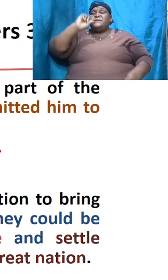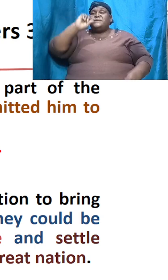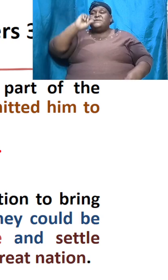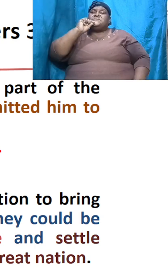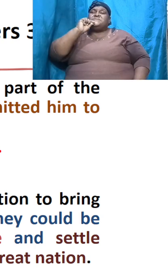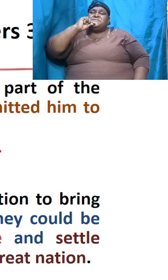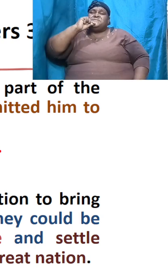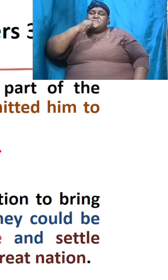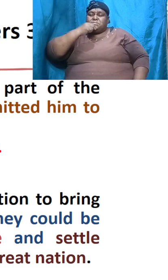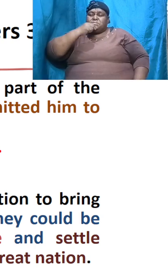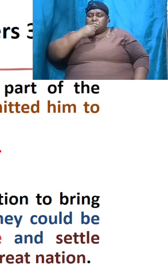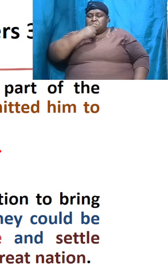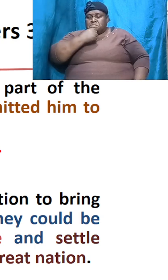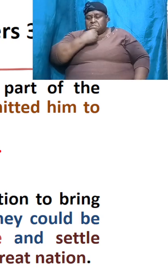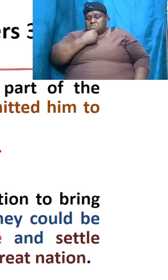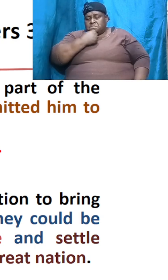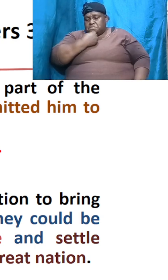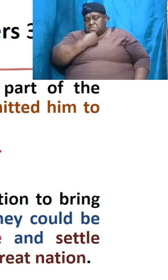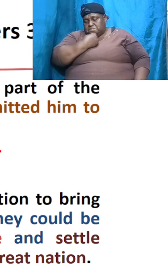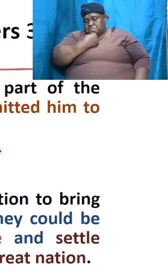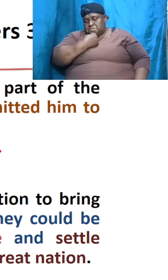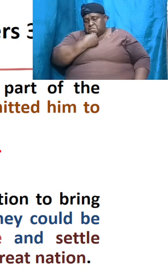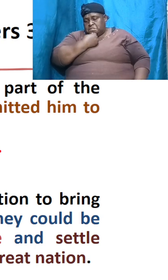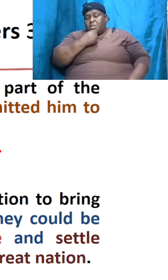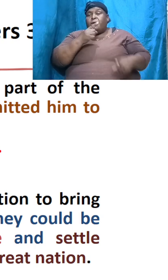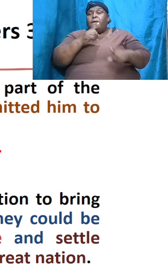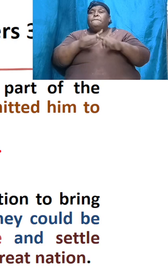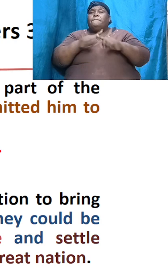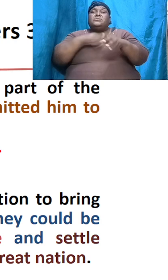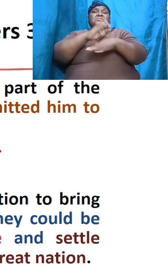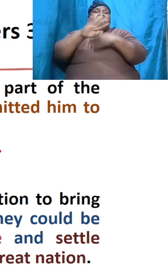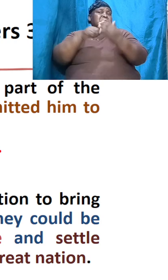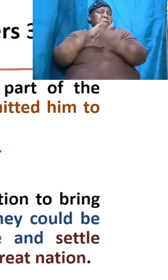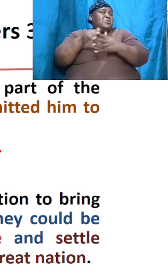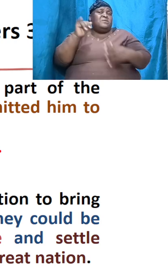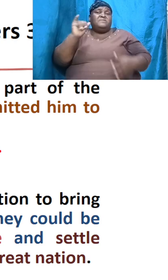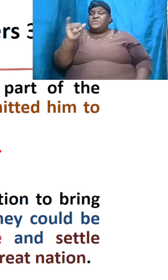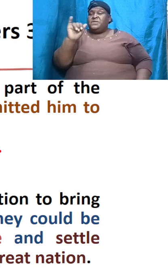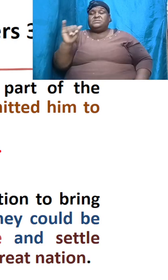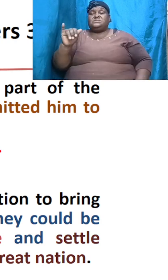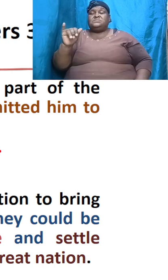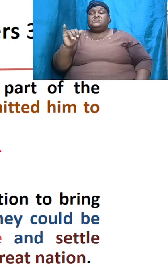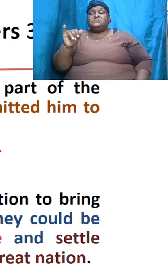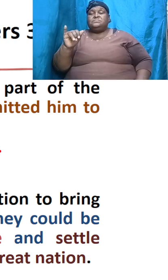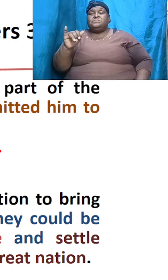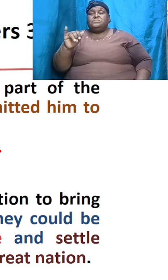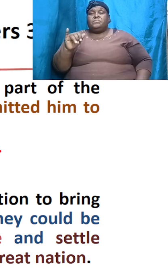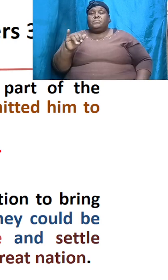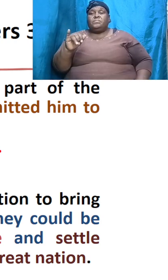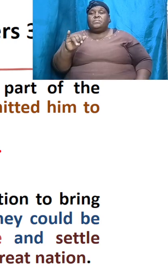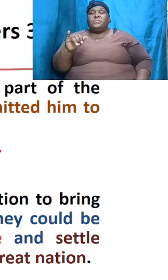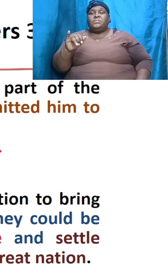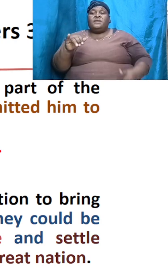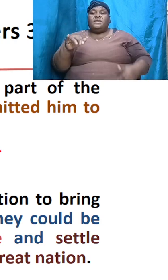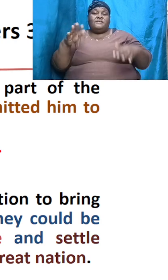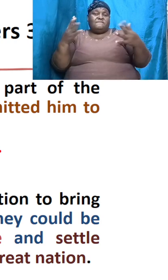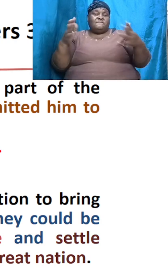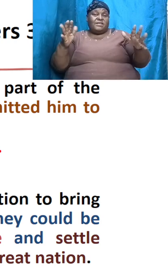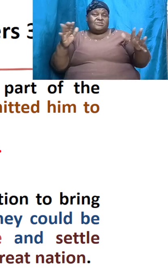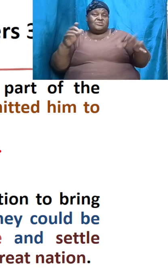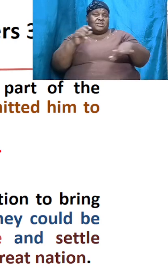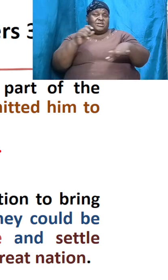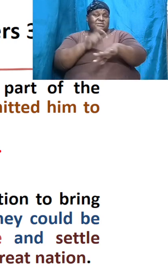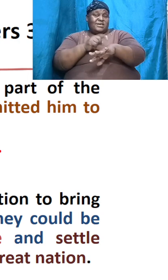but all of that at an end and a